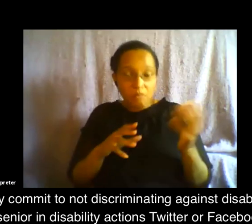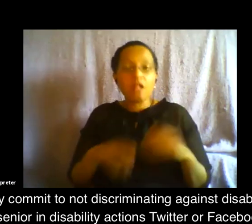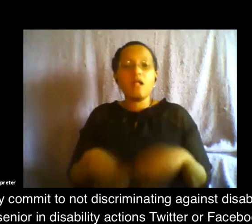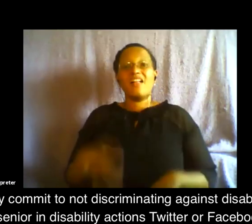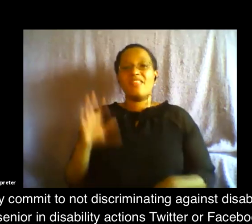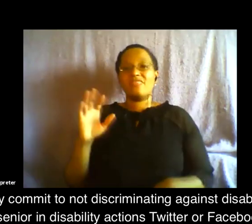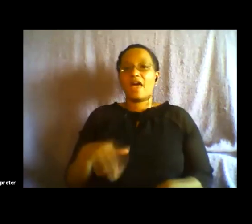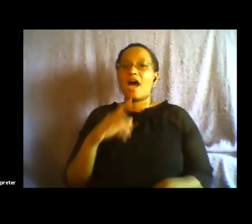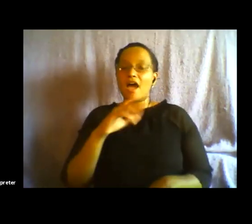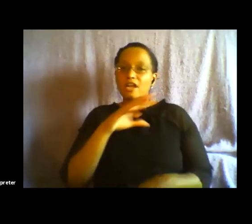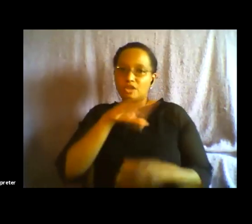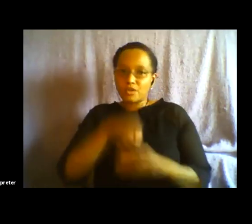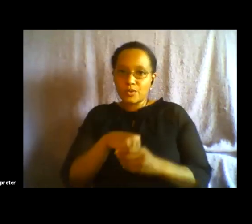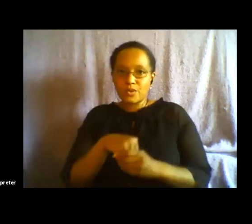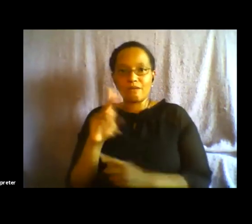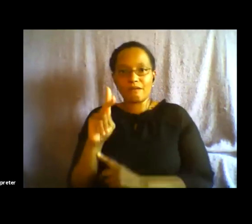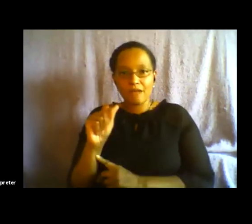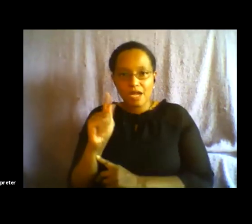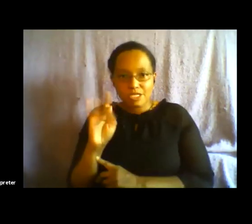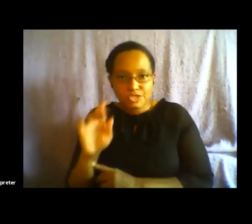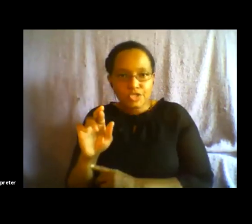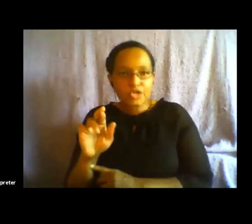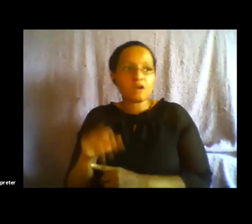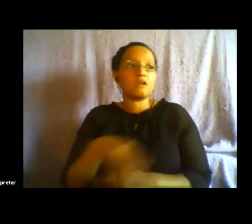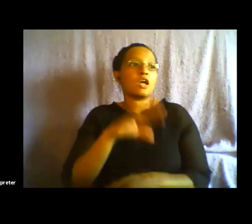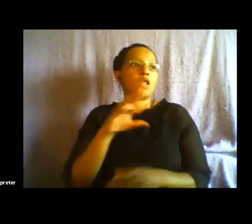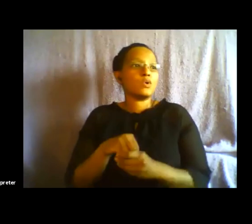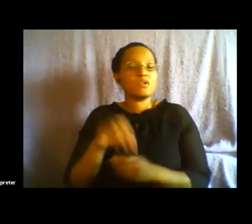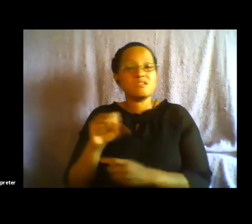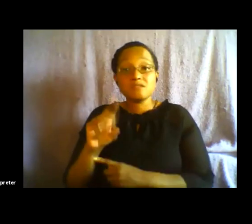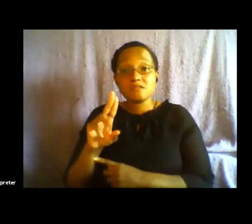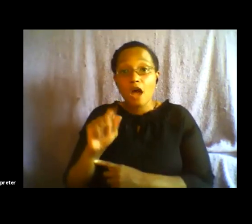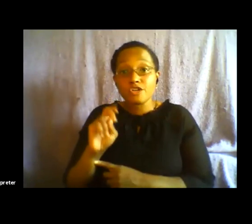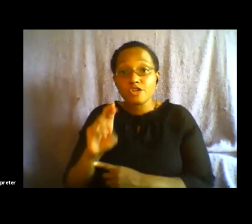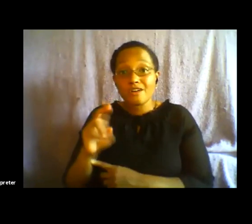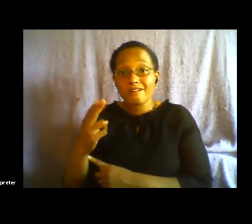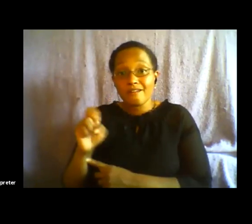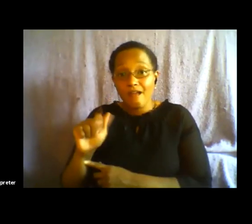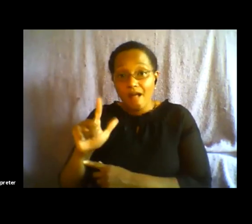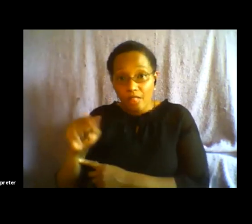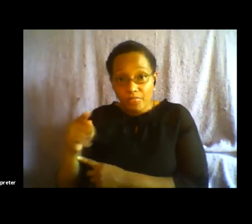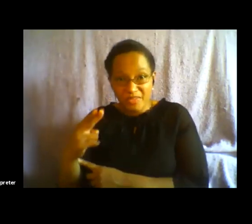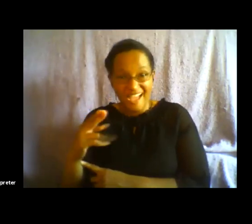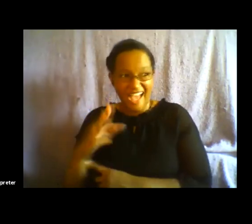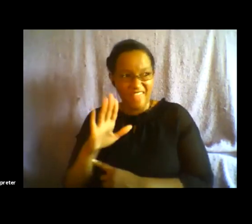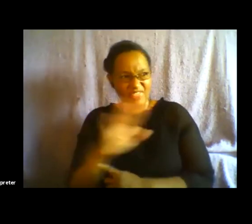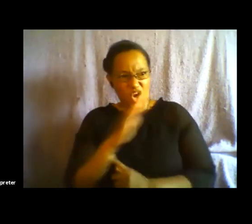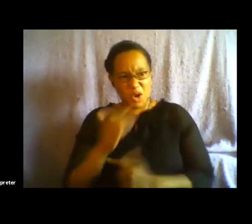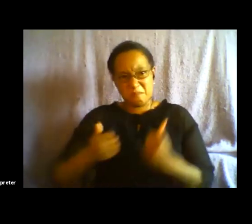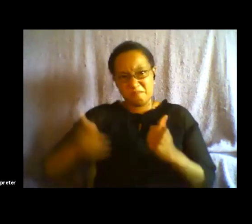kaiser and sutter health um um management administration